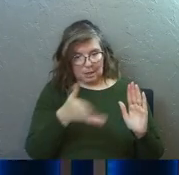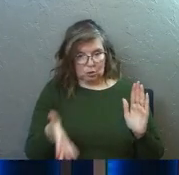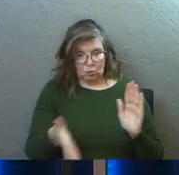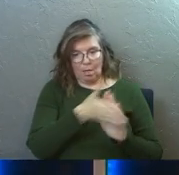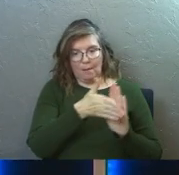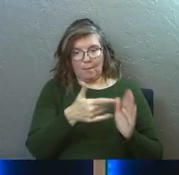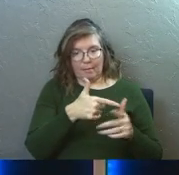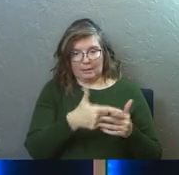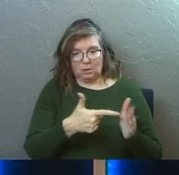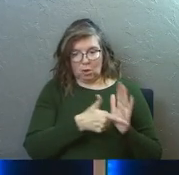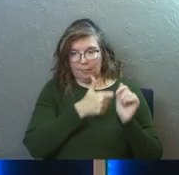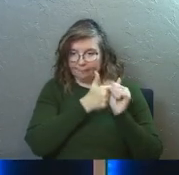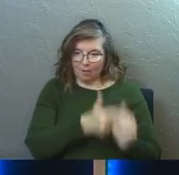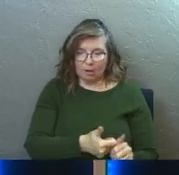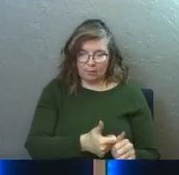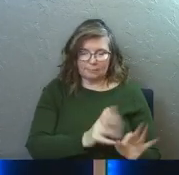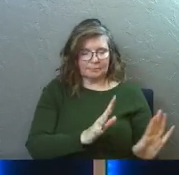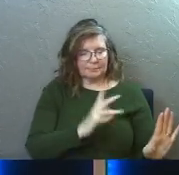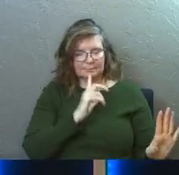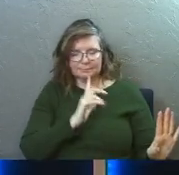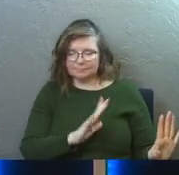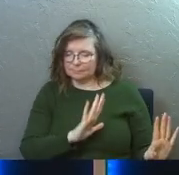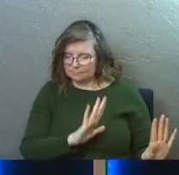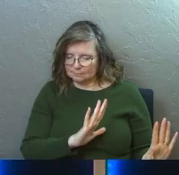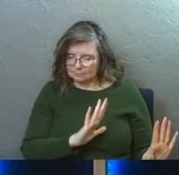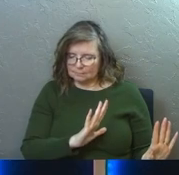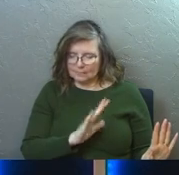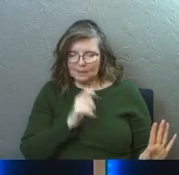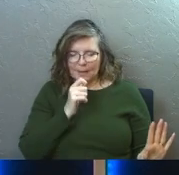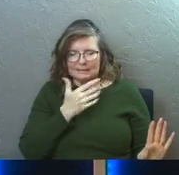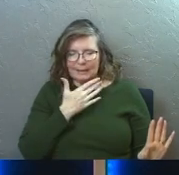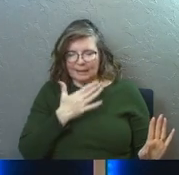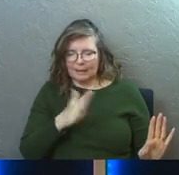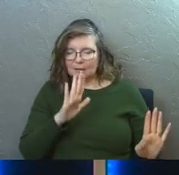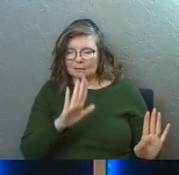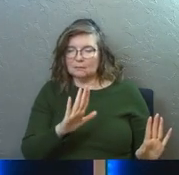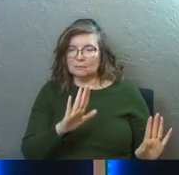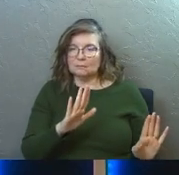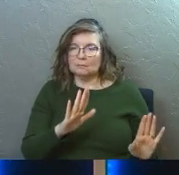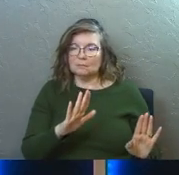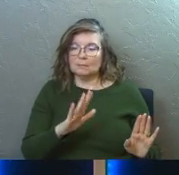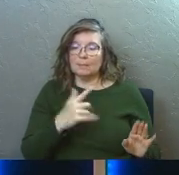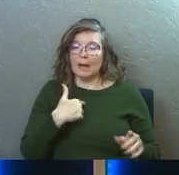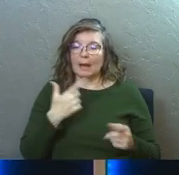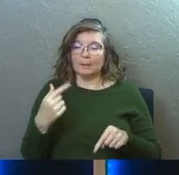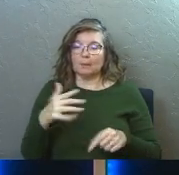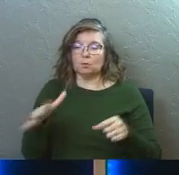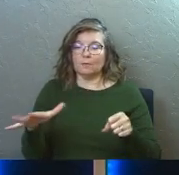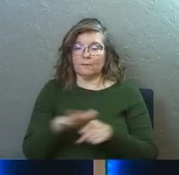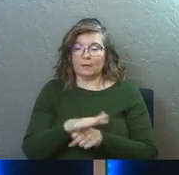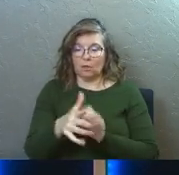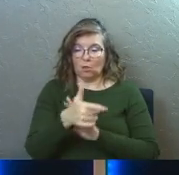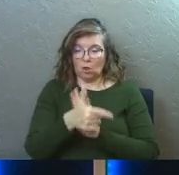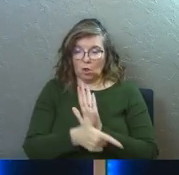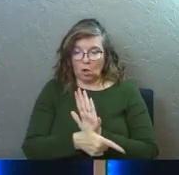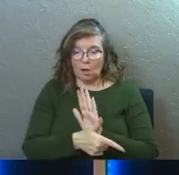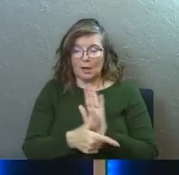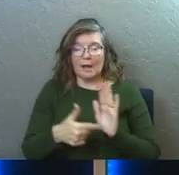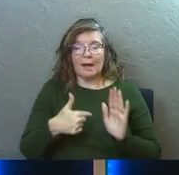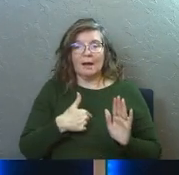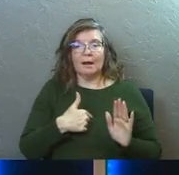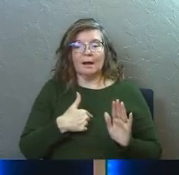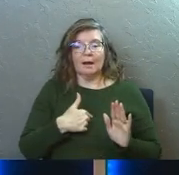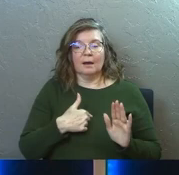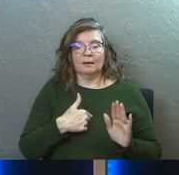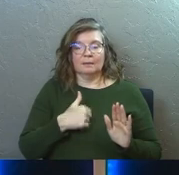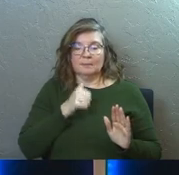this law of God. And I'm not coming to say that the law is not a thing, right? Again, he says he's come to fulfill the law in Scripture. And he's saying, I'm not